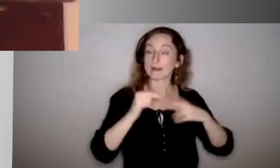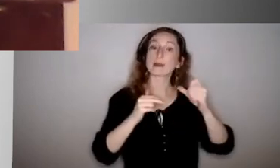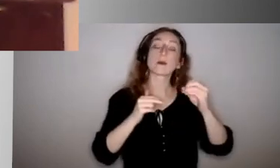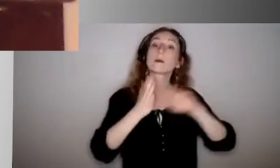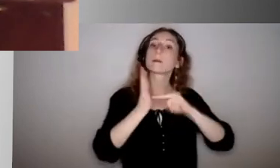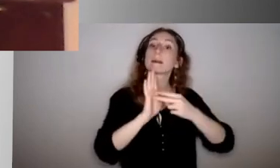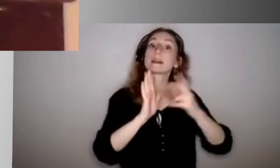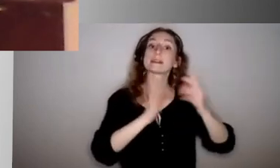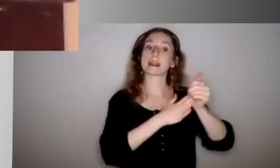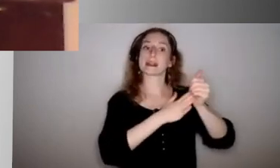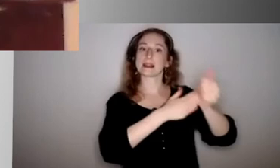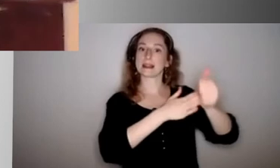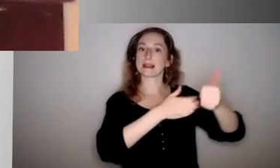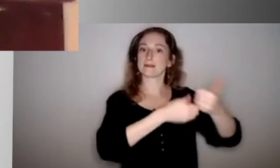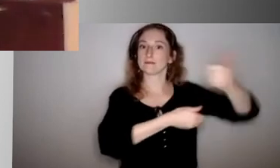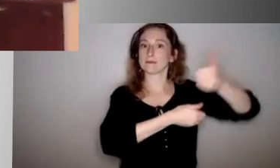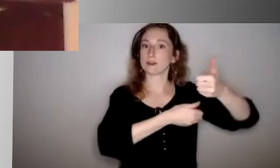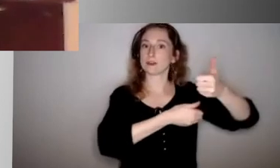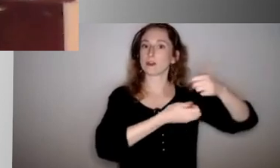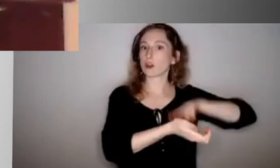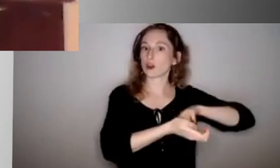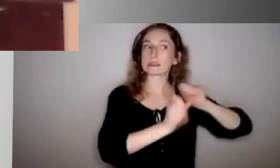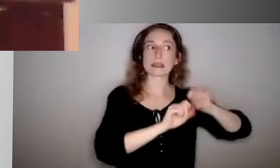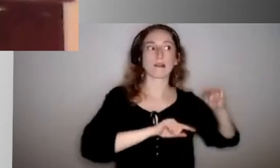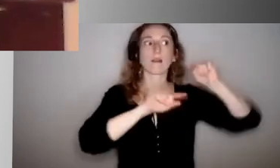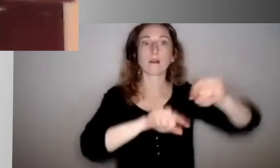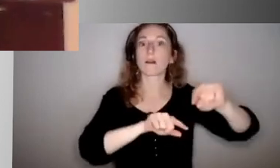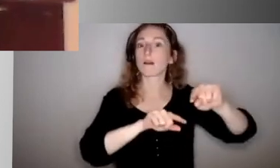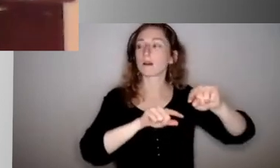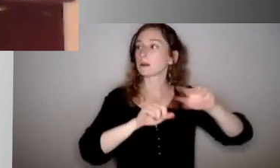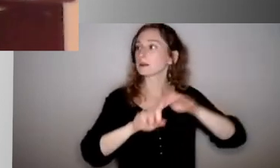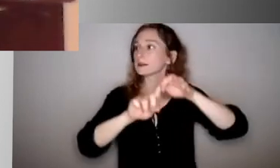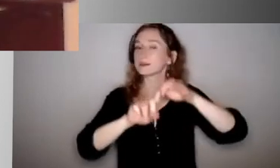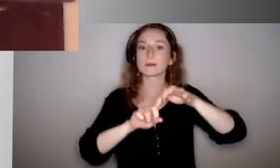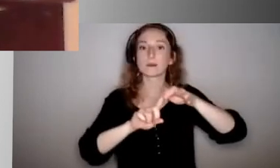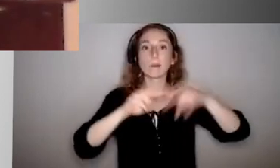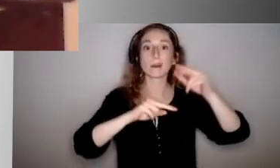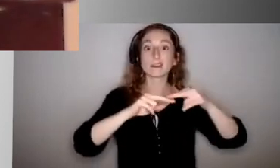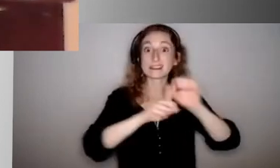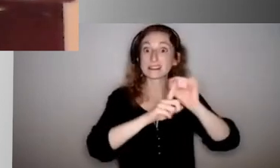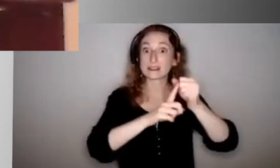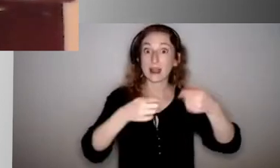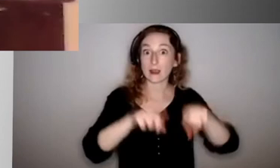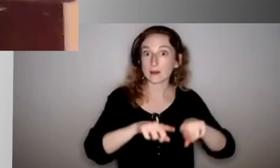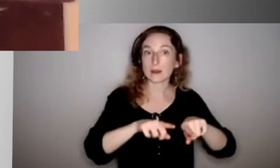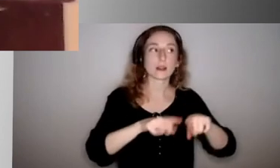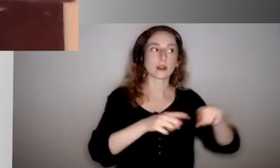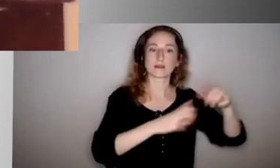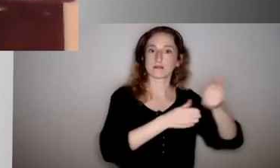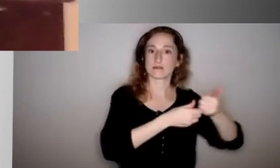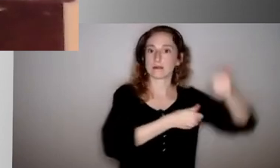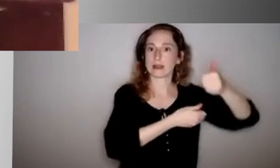and work with the other nurse if a situation were to pop up in a specific building. And that way we do have a very centralized point of